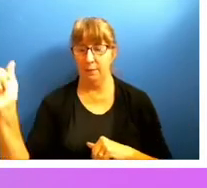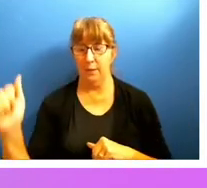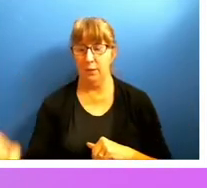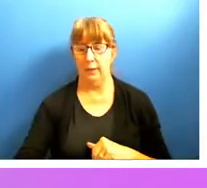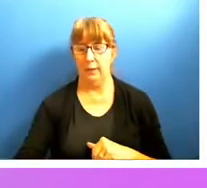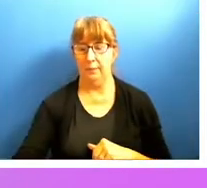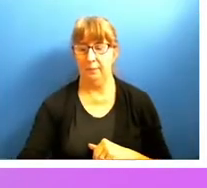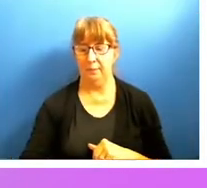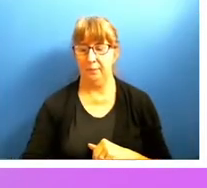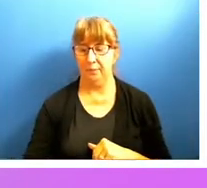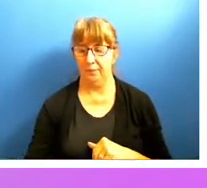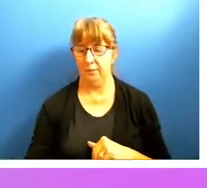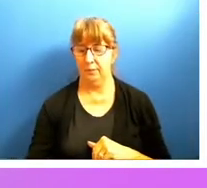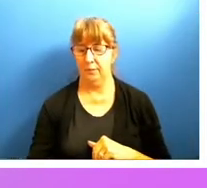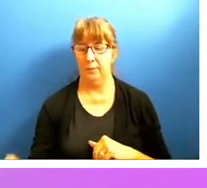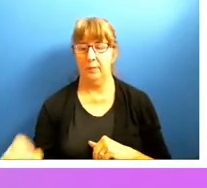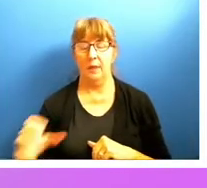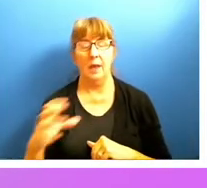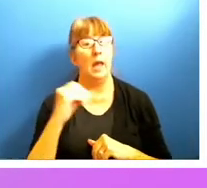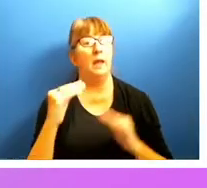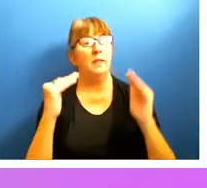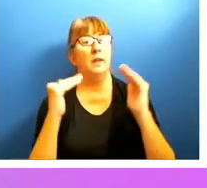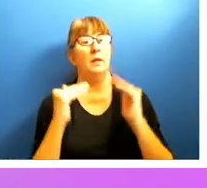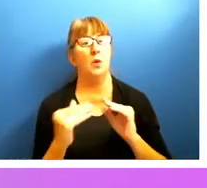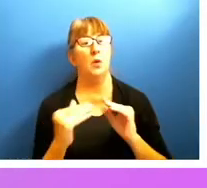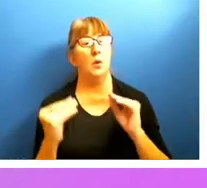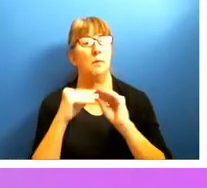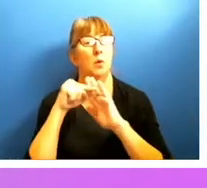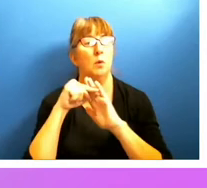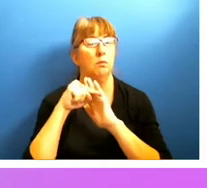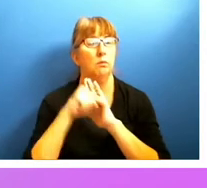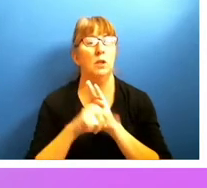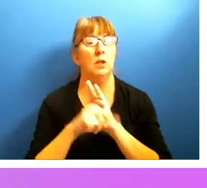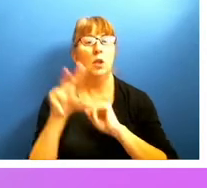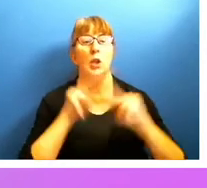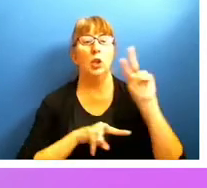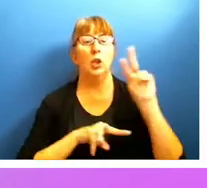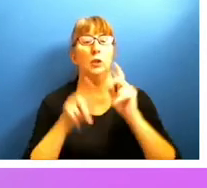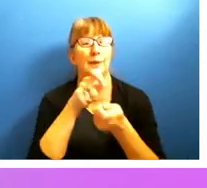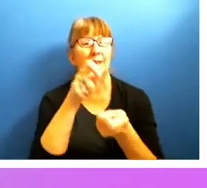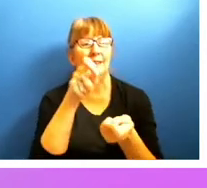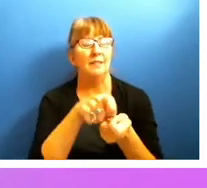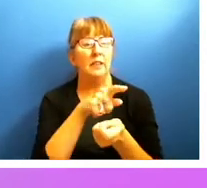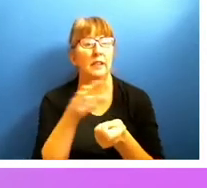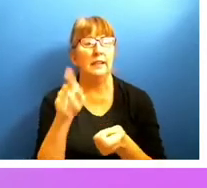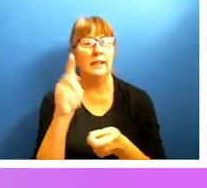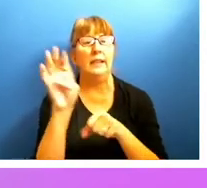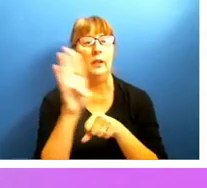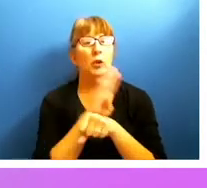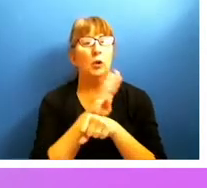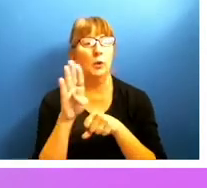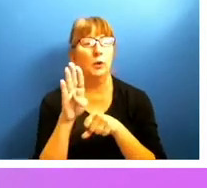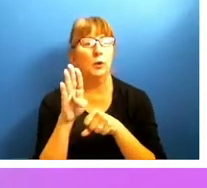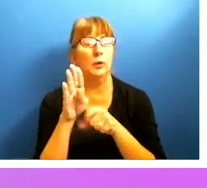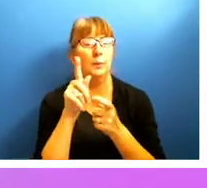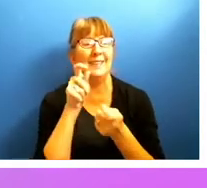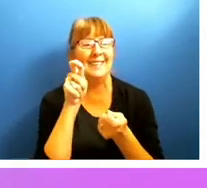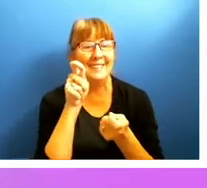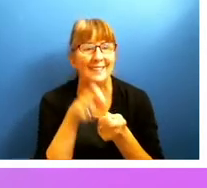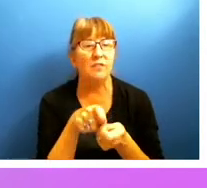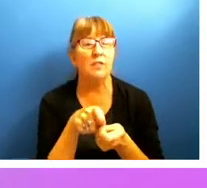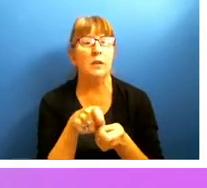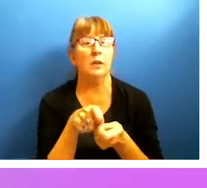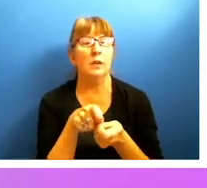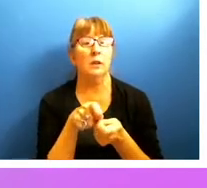And then taking that a step further, let's look very specifically within the e-commerce specific data.